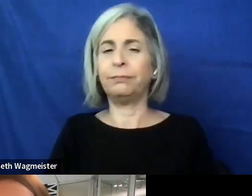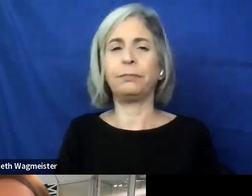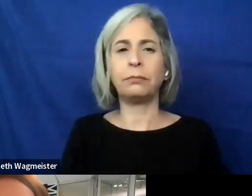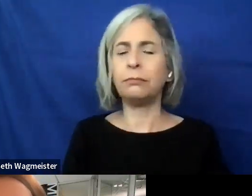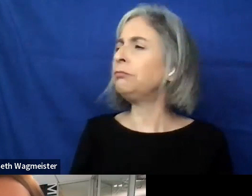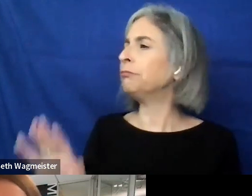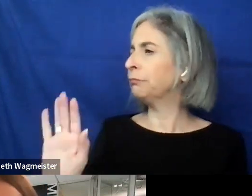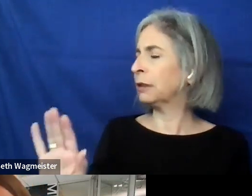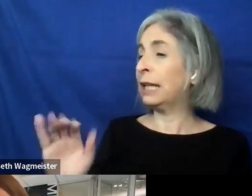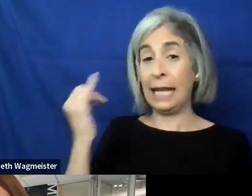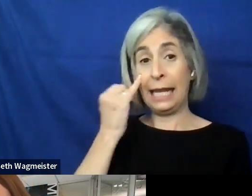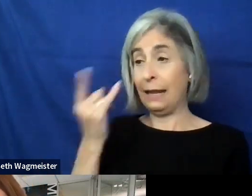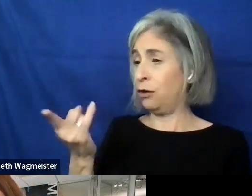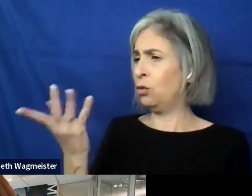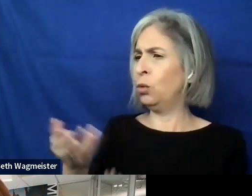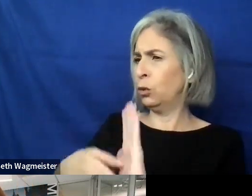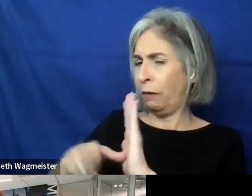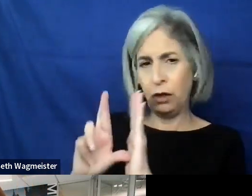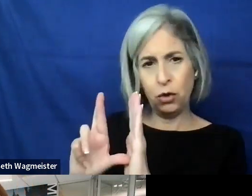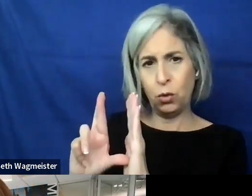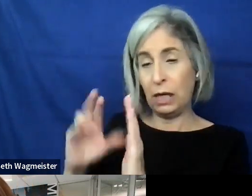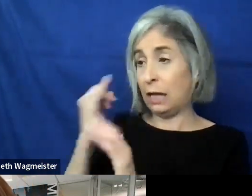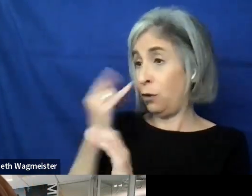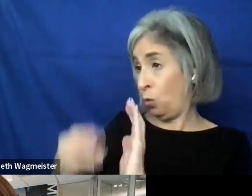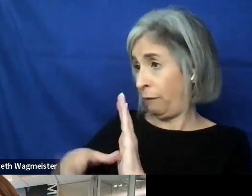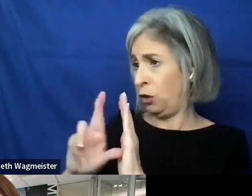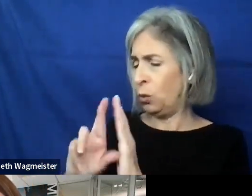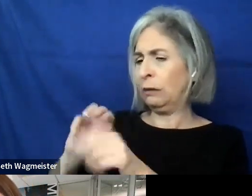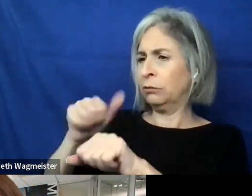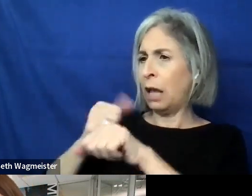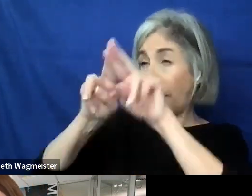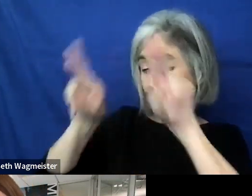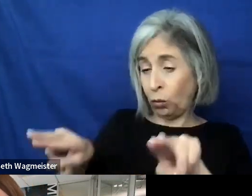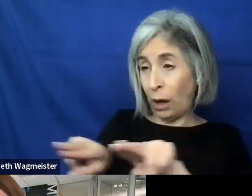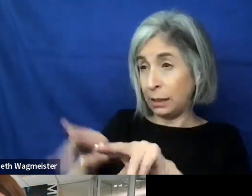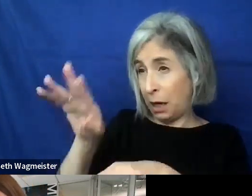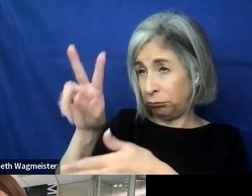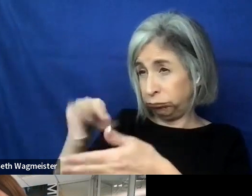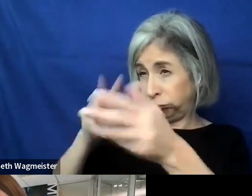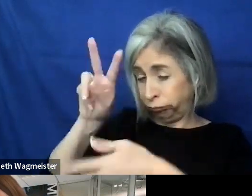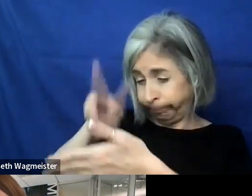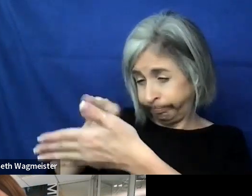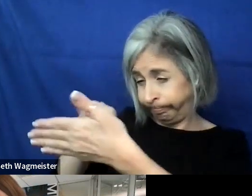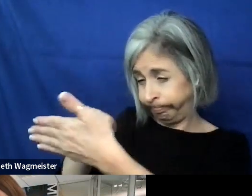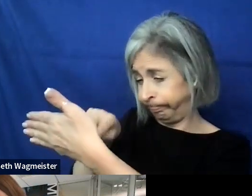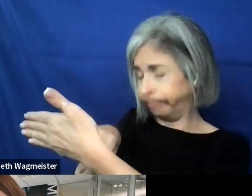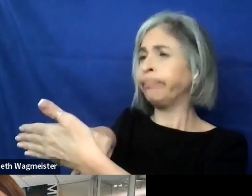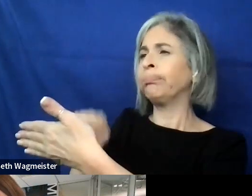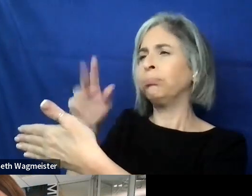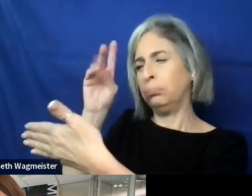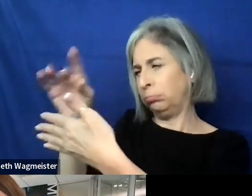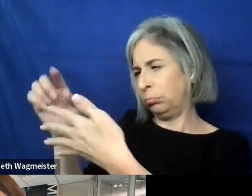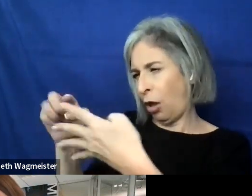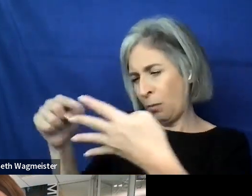And so if you were to review or if you were reviewing a set of resumes, if you were hiring and you're looking at people that have